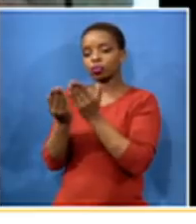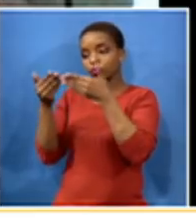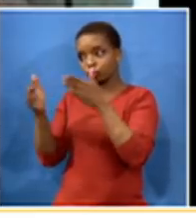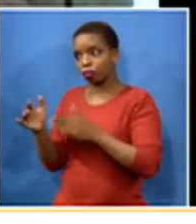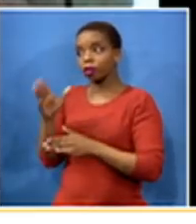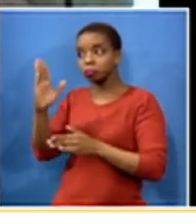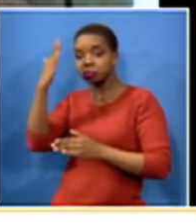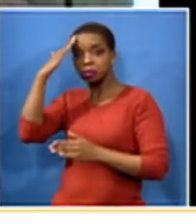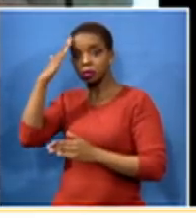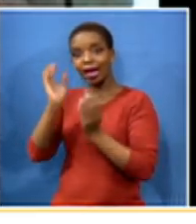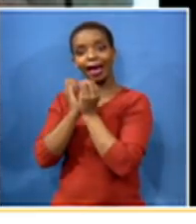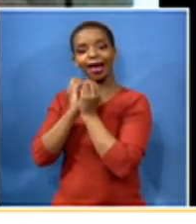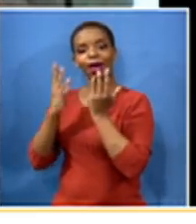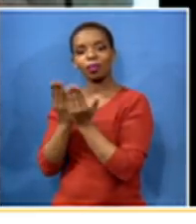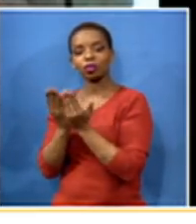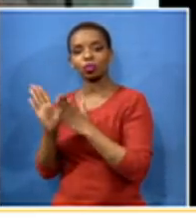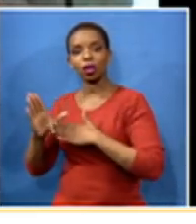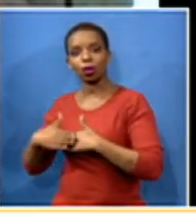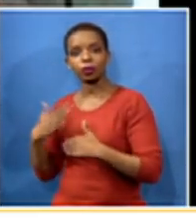many schools have had to close